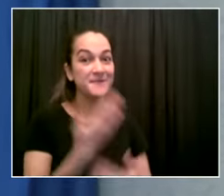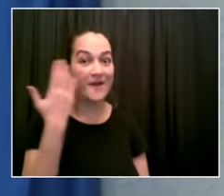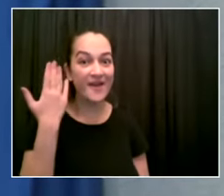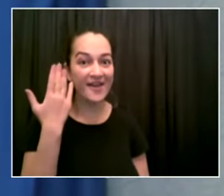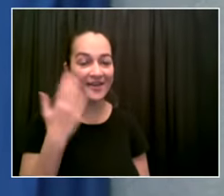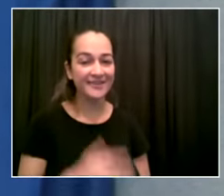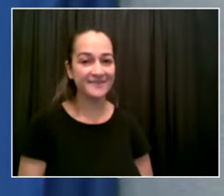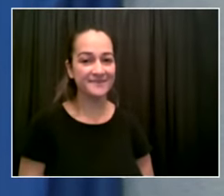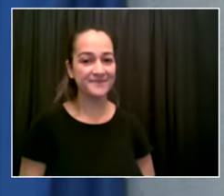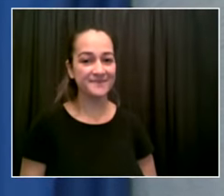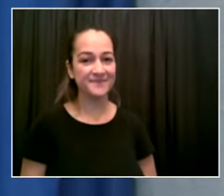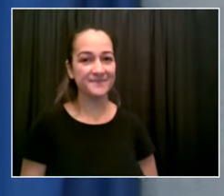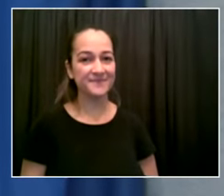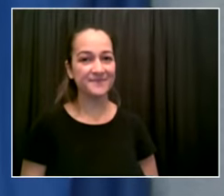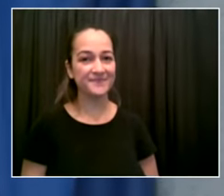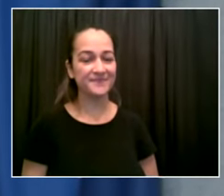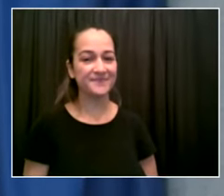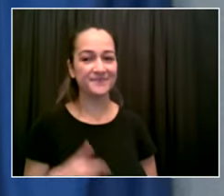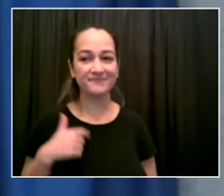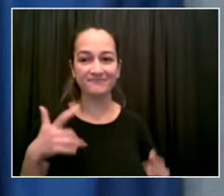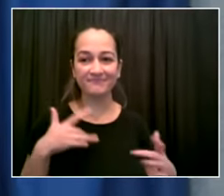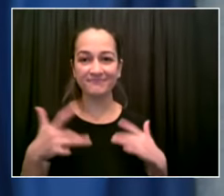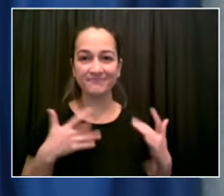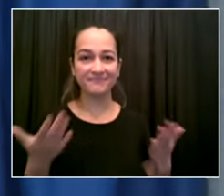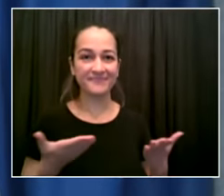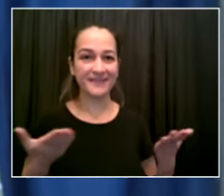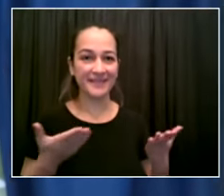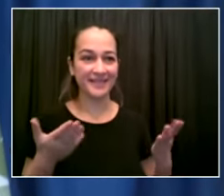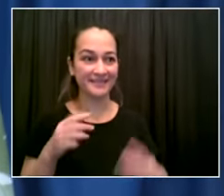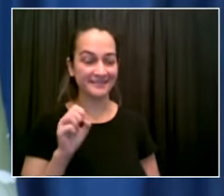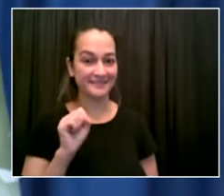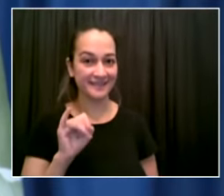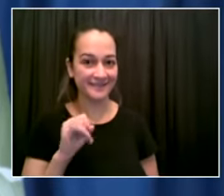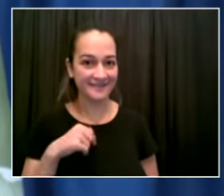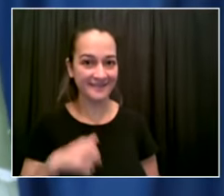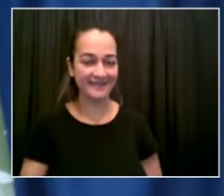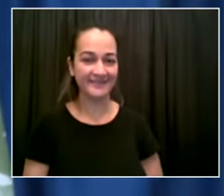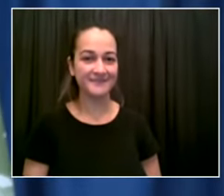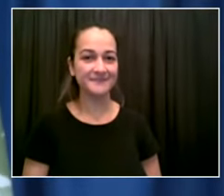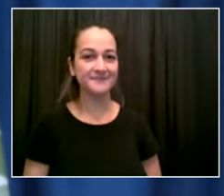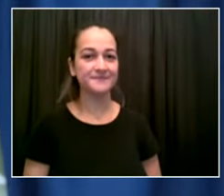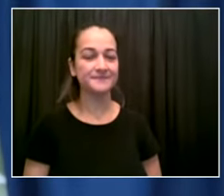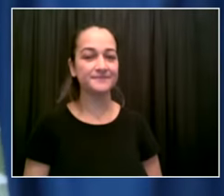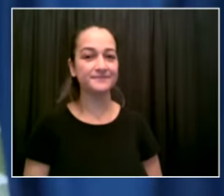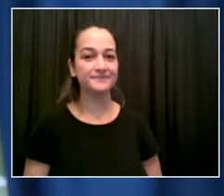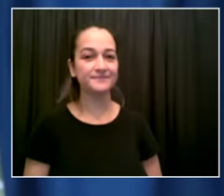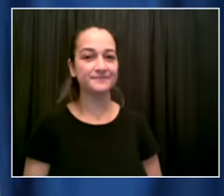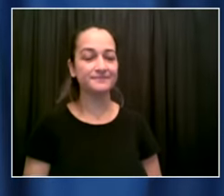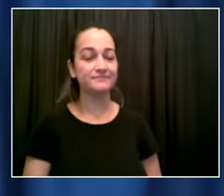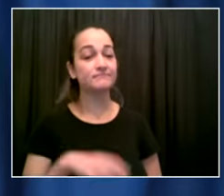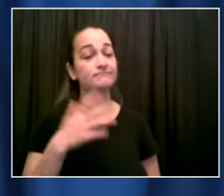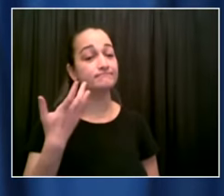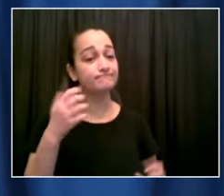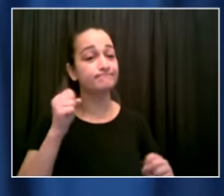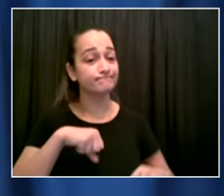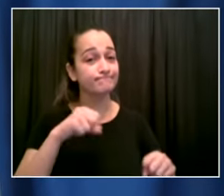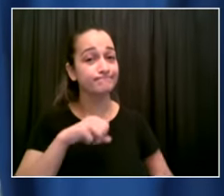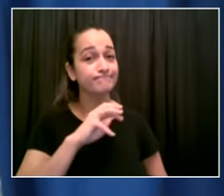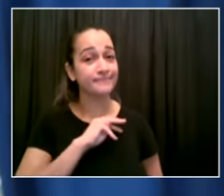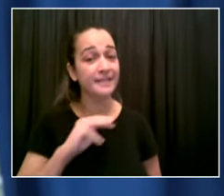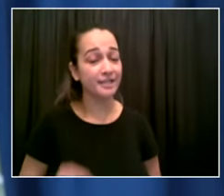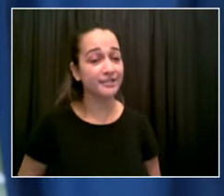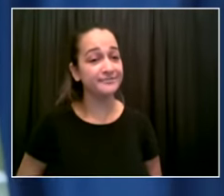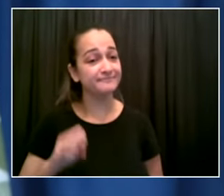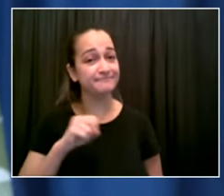new york mayor i want to start by uh reading a very difficult paragraph